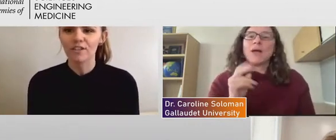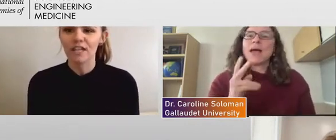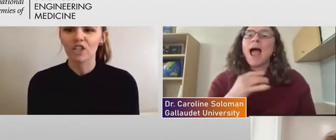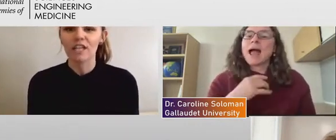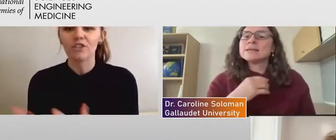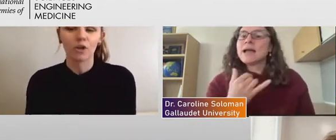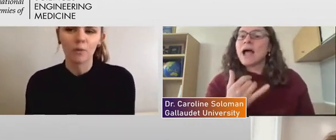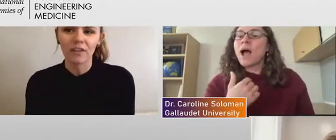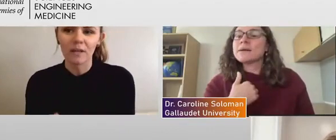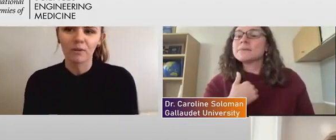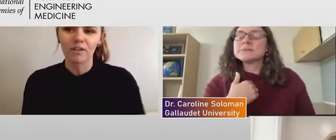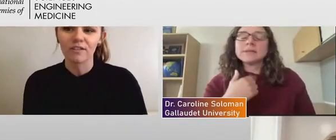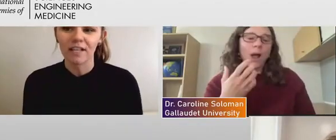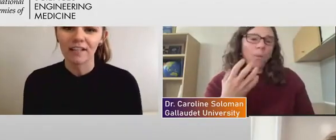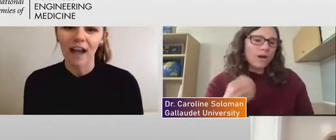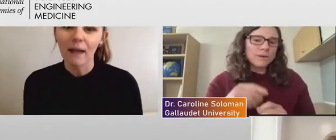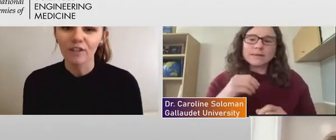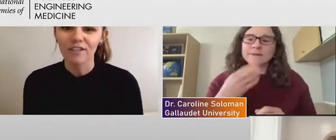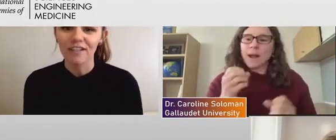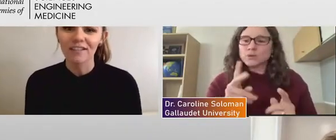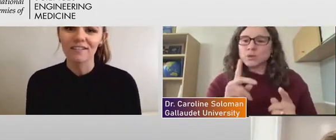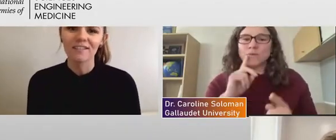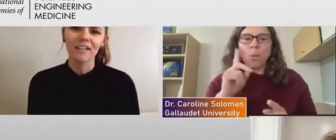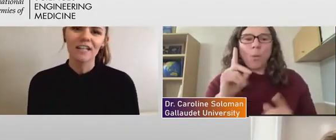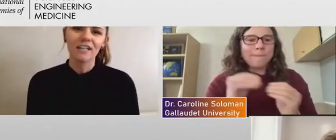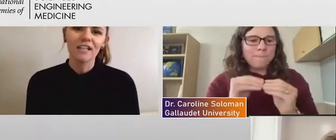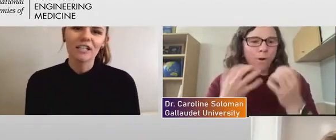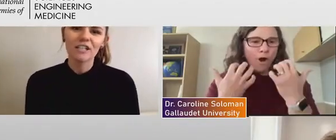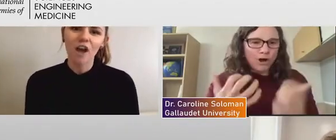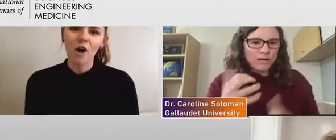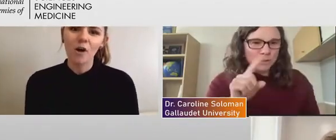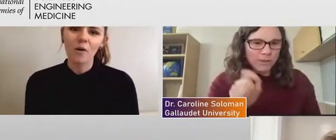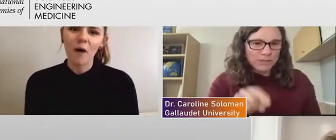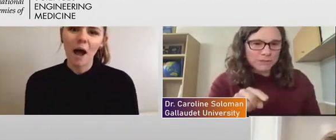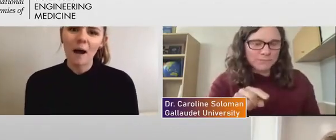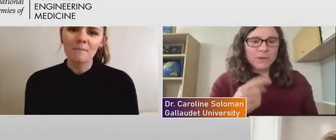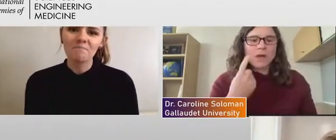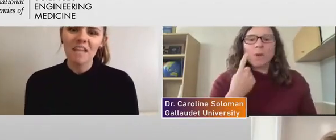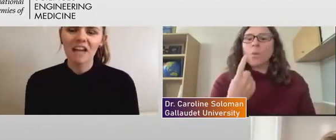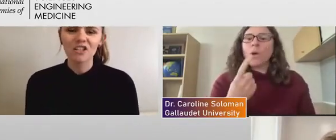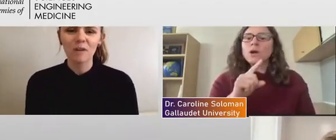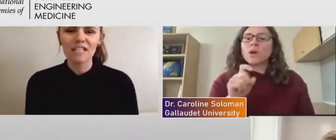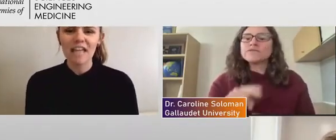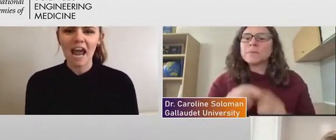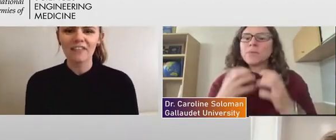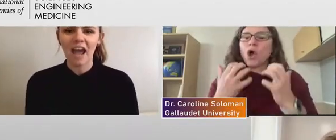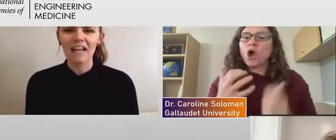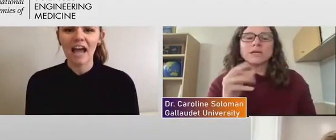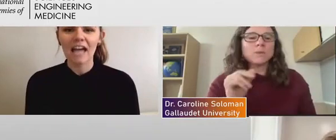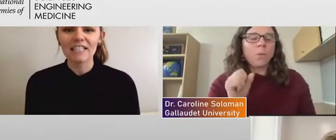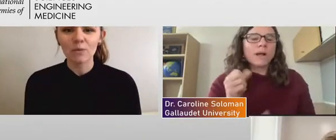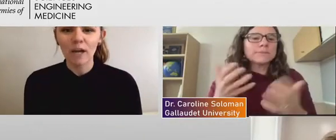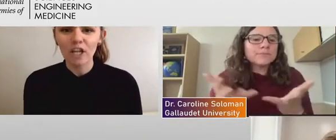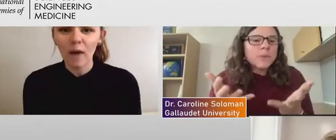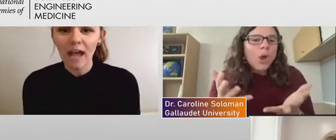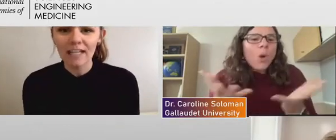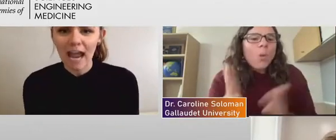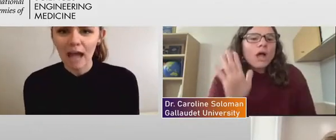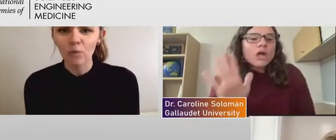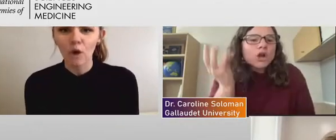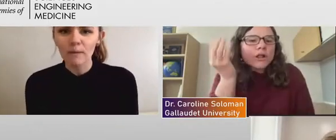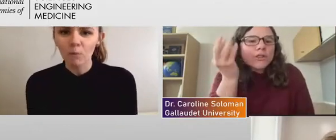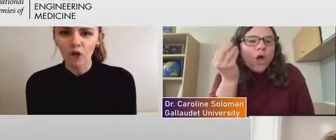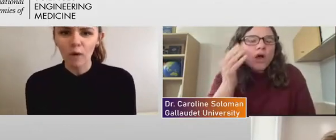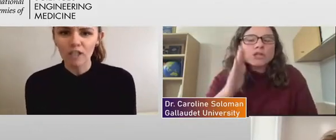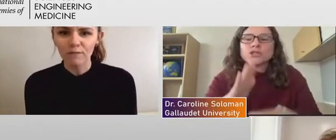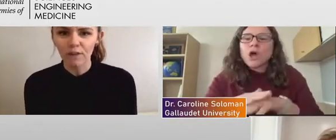conversations or with in-person conferences. So, um, yeah, I just wanted to add that. I did want to go ahead and